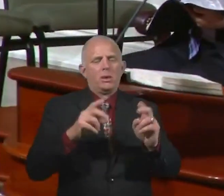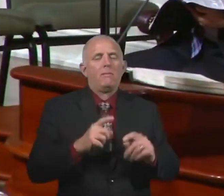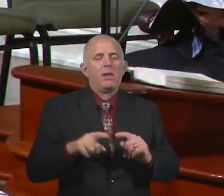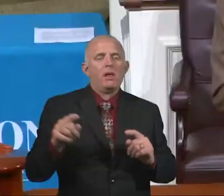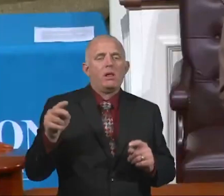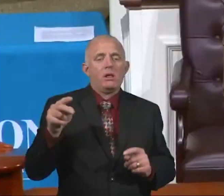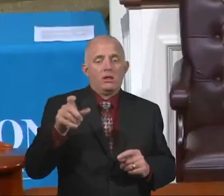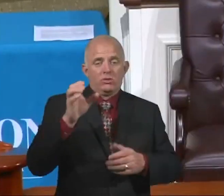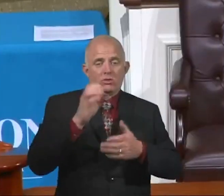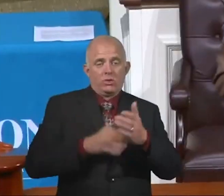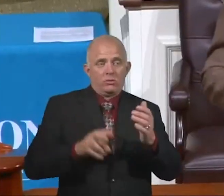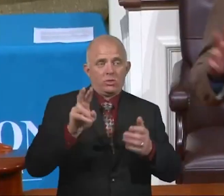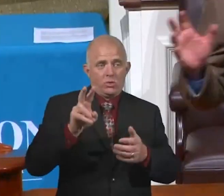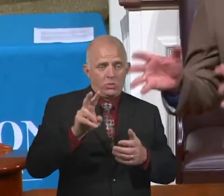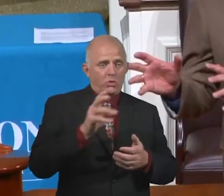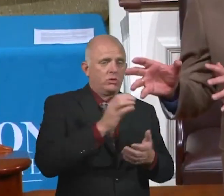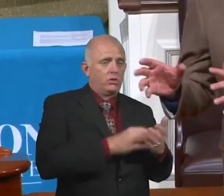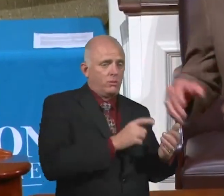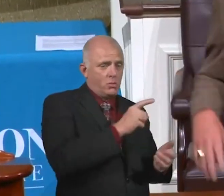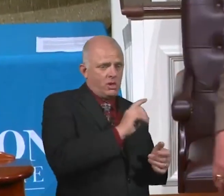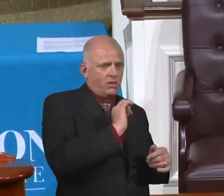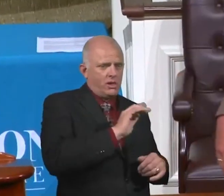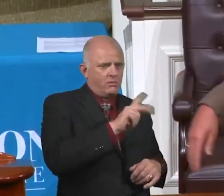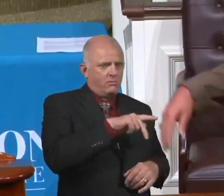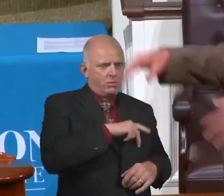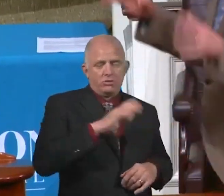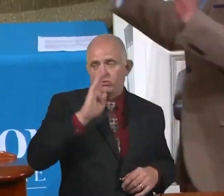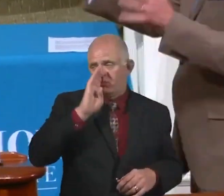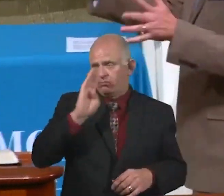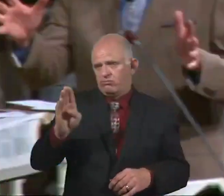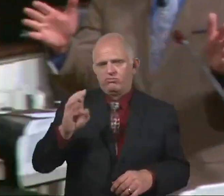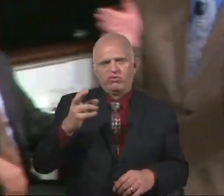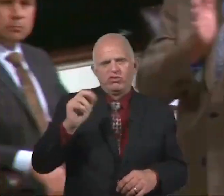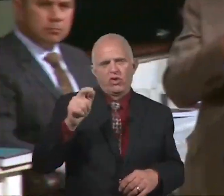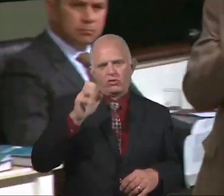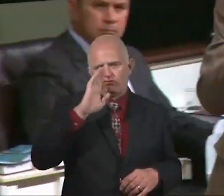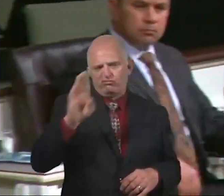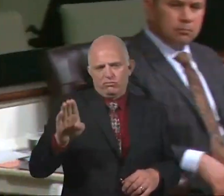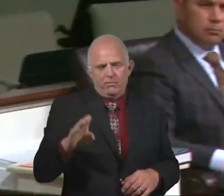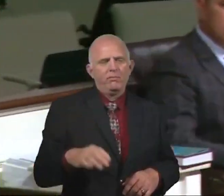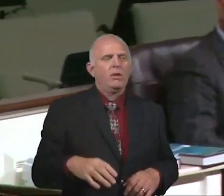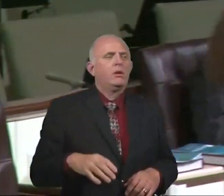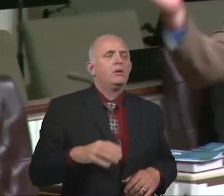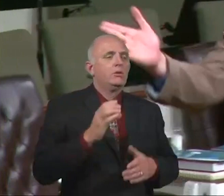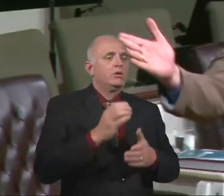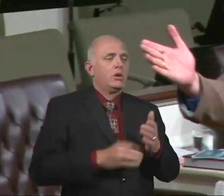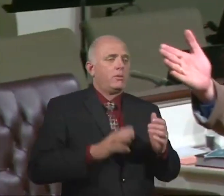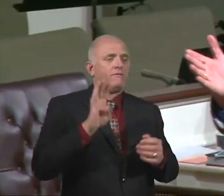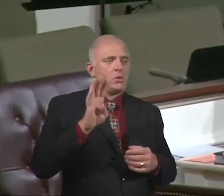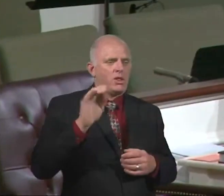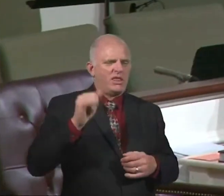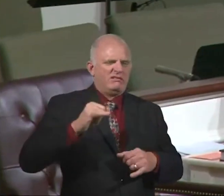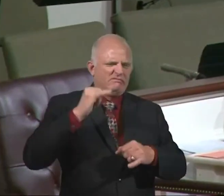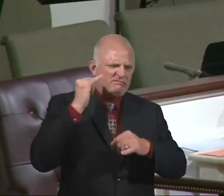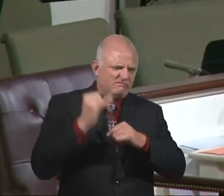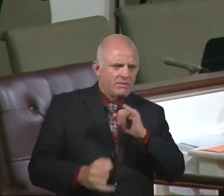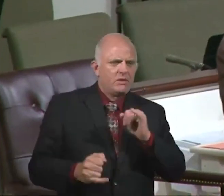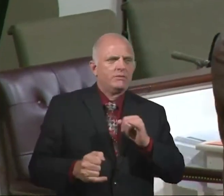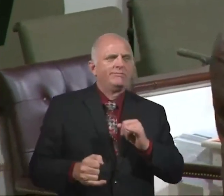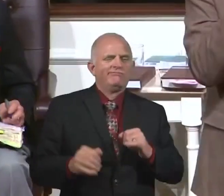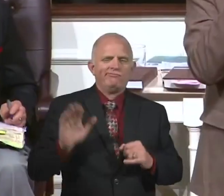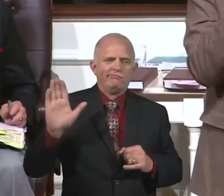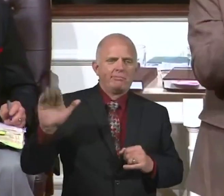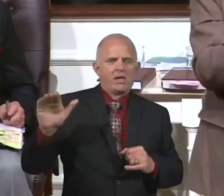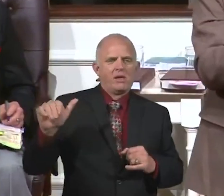two, chapter one was a personal challenge. Chapter three is a perilous day challenge. Chapter four is that final parting challenge. Chapter